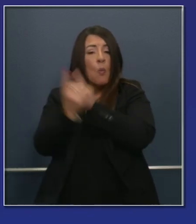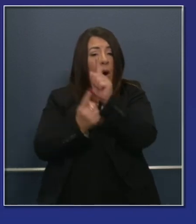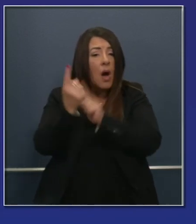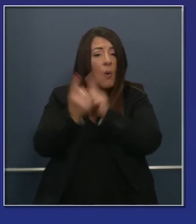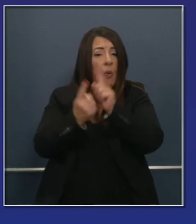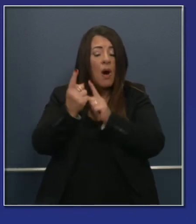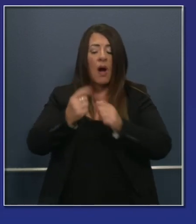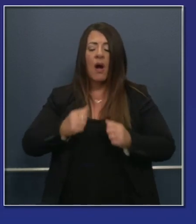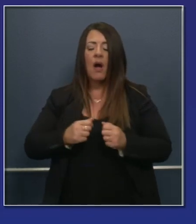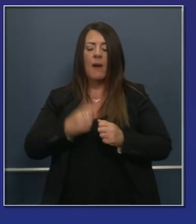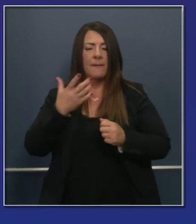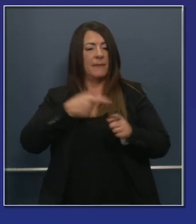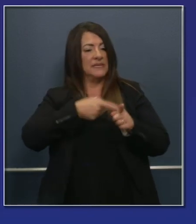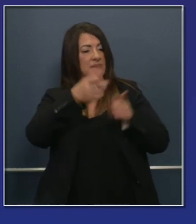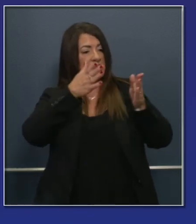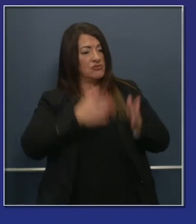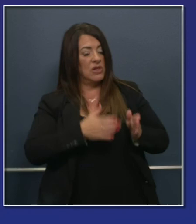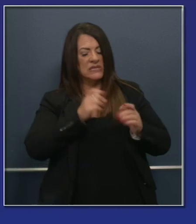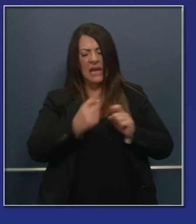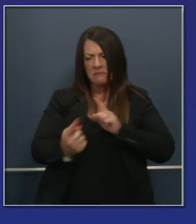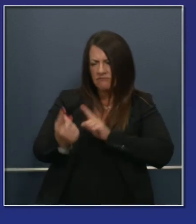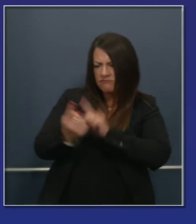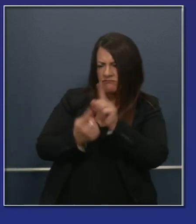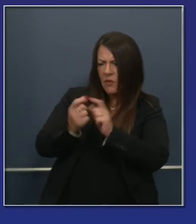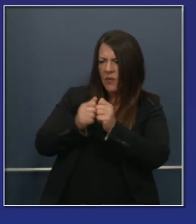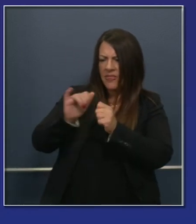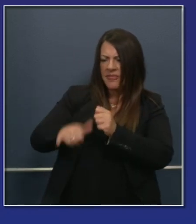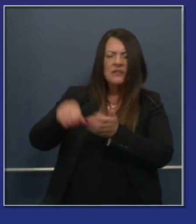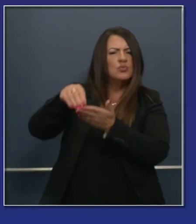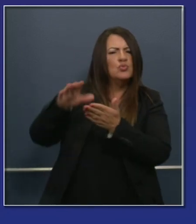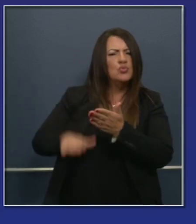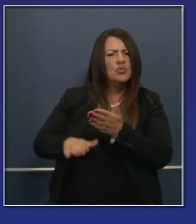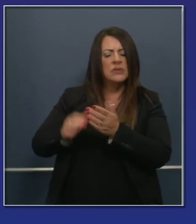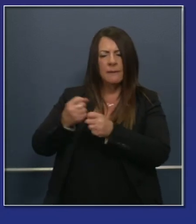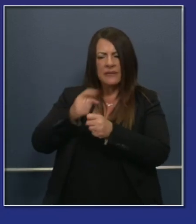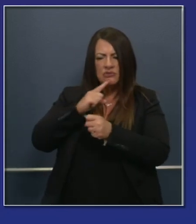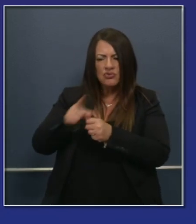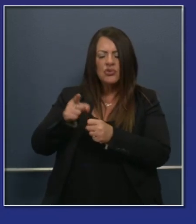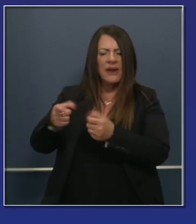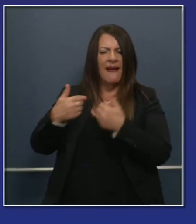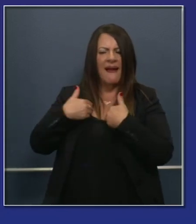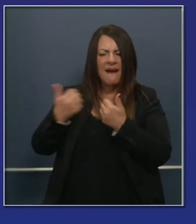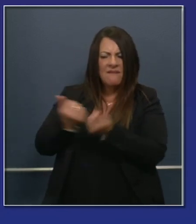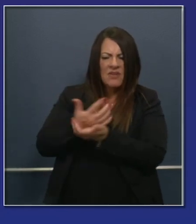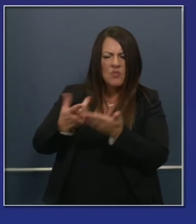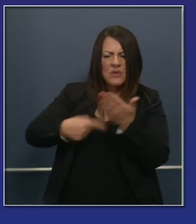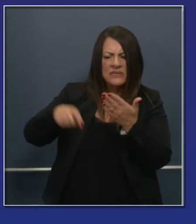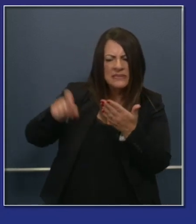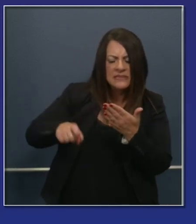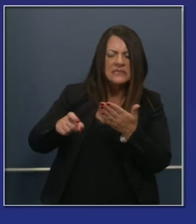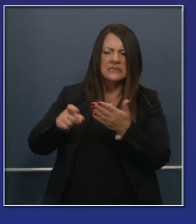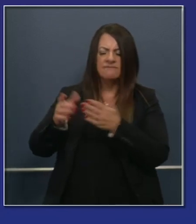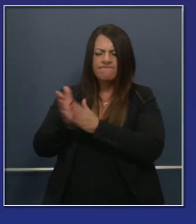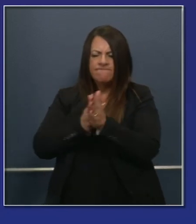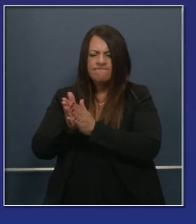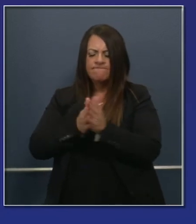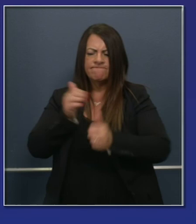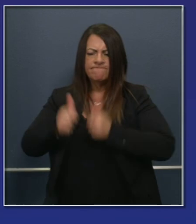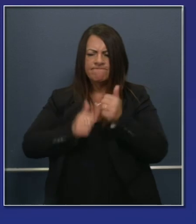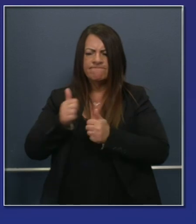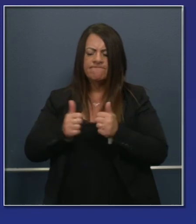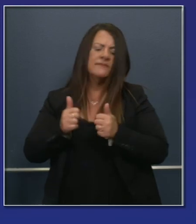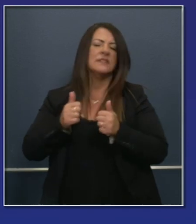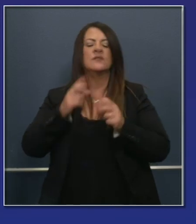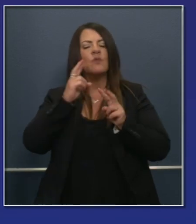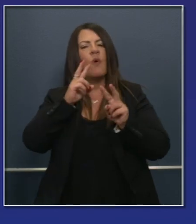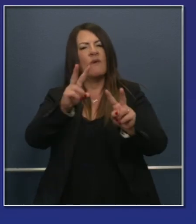with specialists as well as with classroom teachers, and eagerness to get back to school in person.